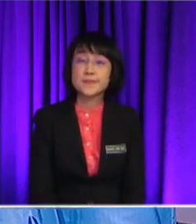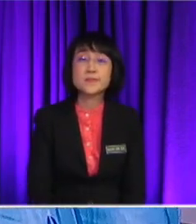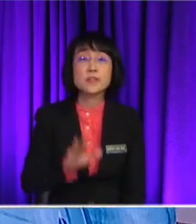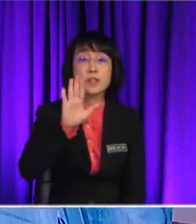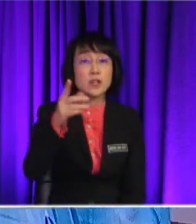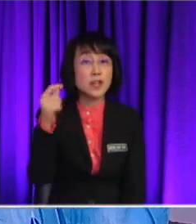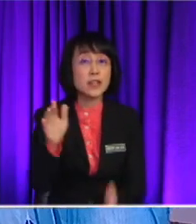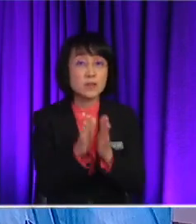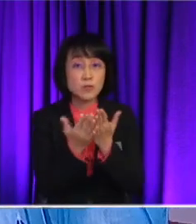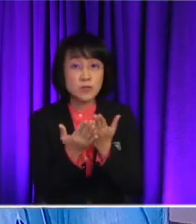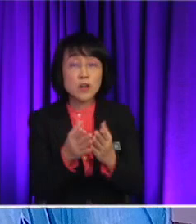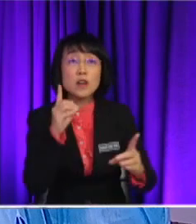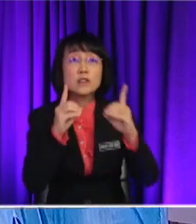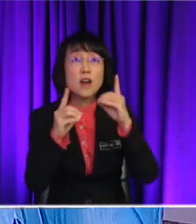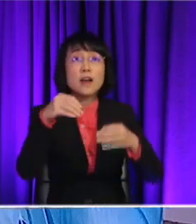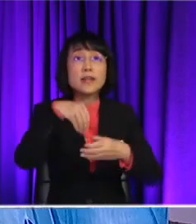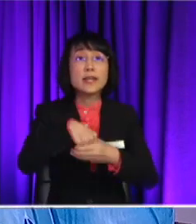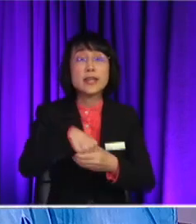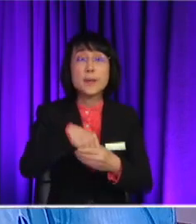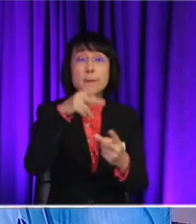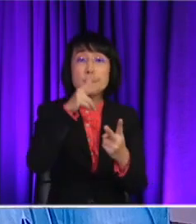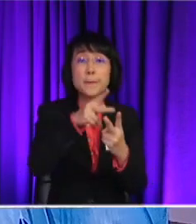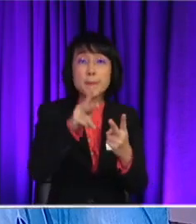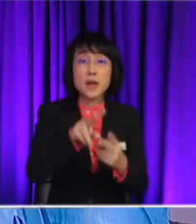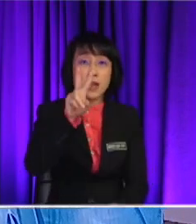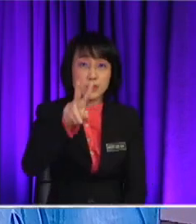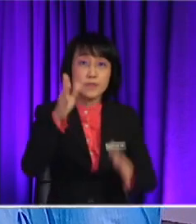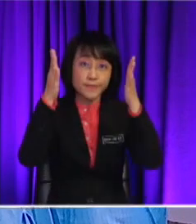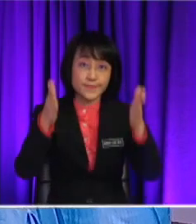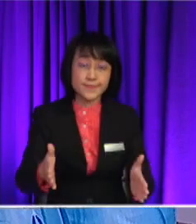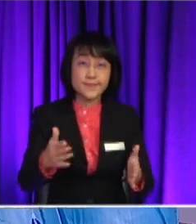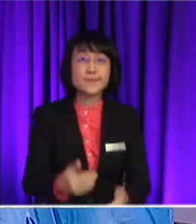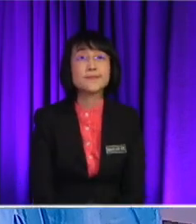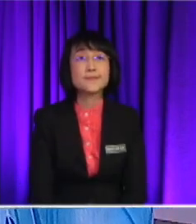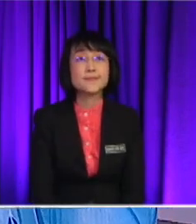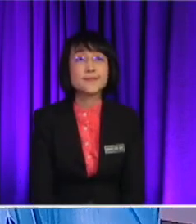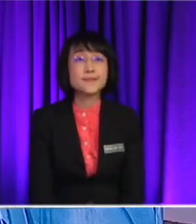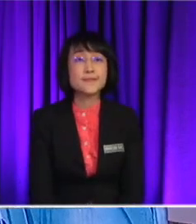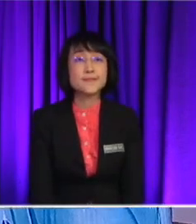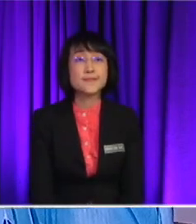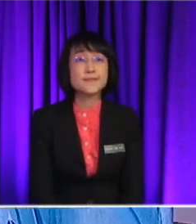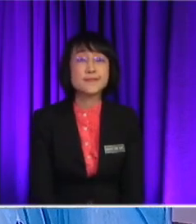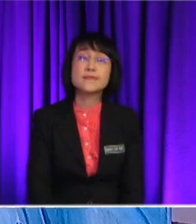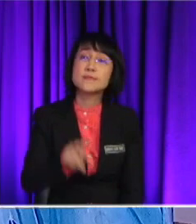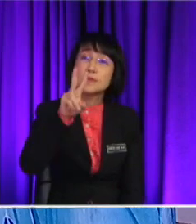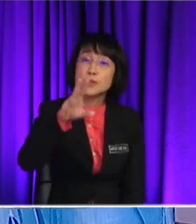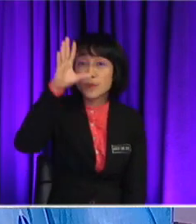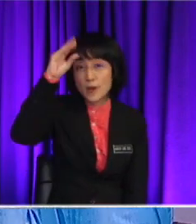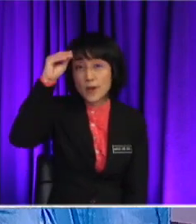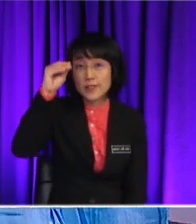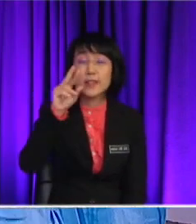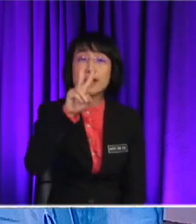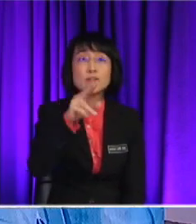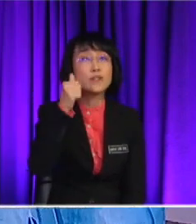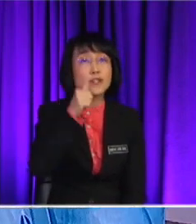textbook it says that talk in pairs So I will group my pupils here into pairs as well So I will let two boys into one group And two girls